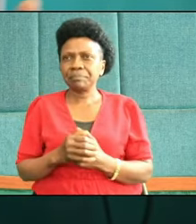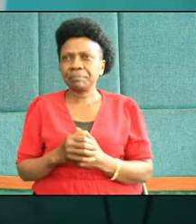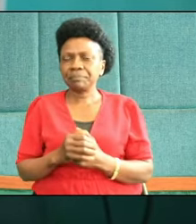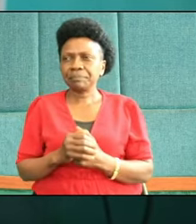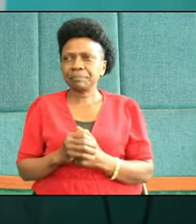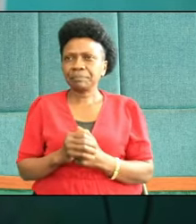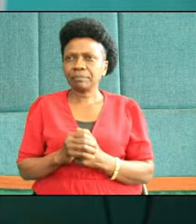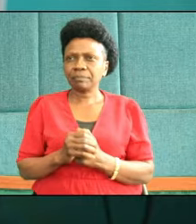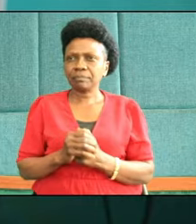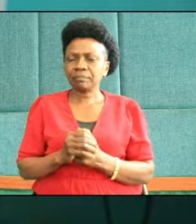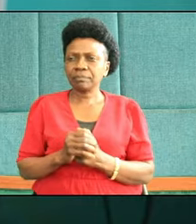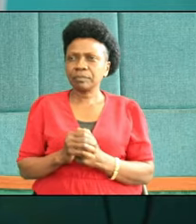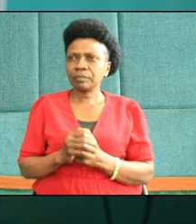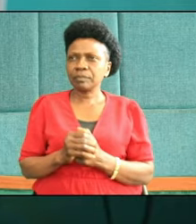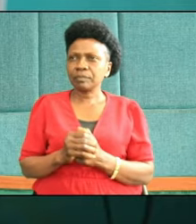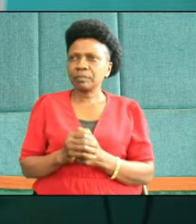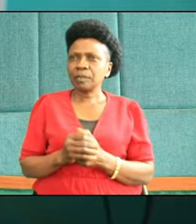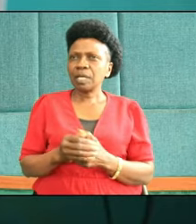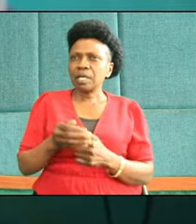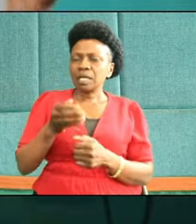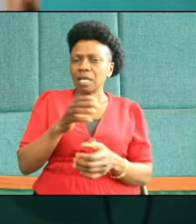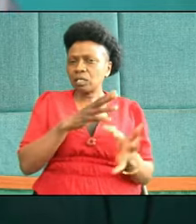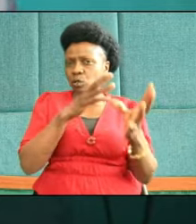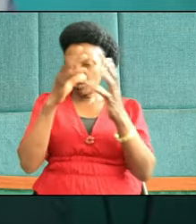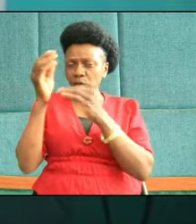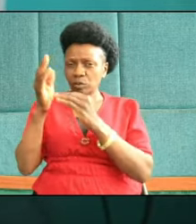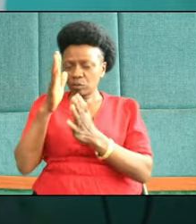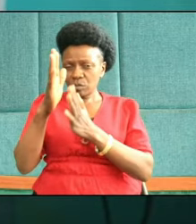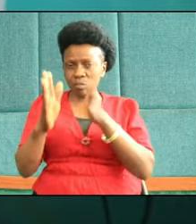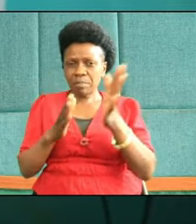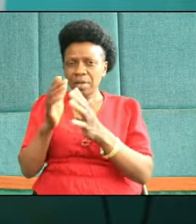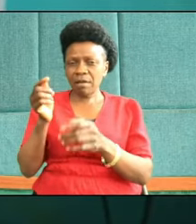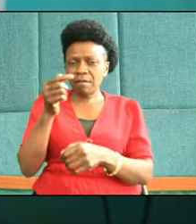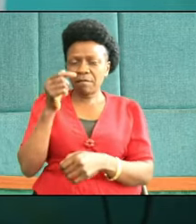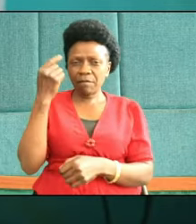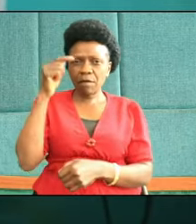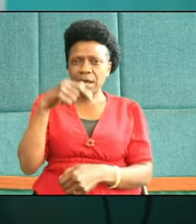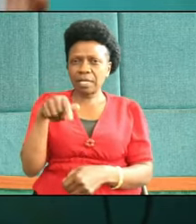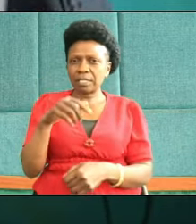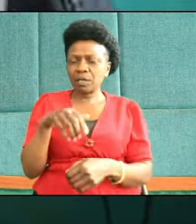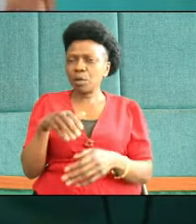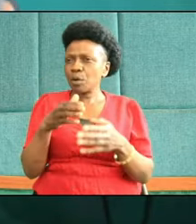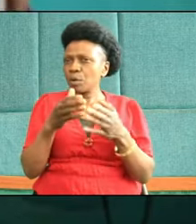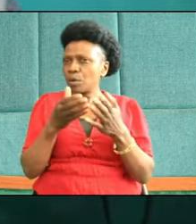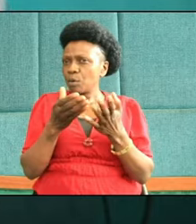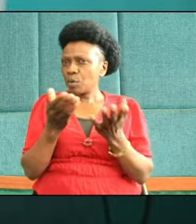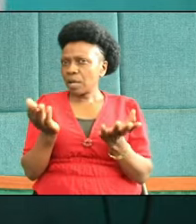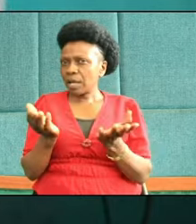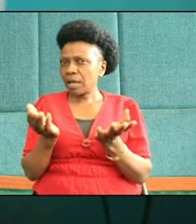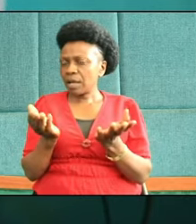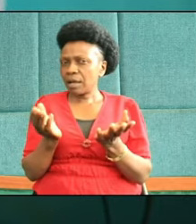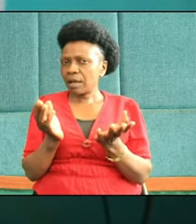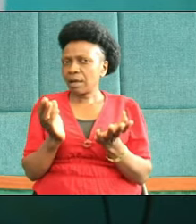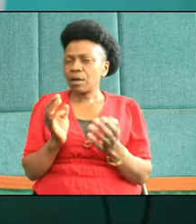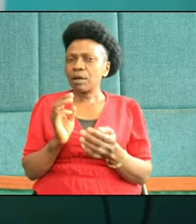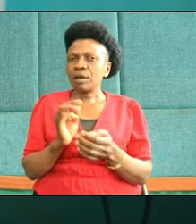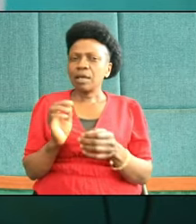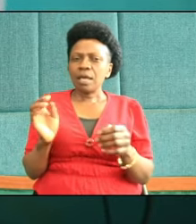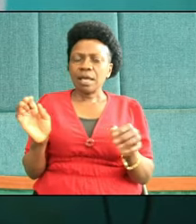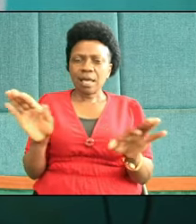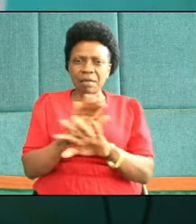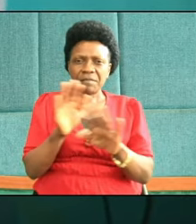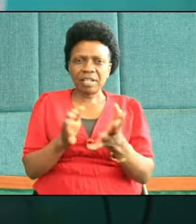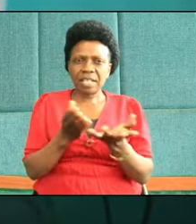highest moments of our lives. Whether we have food, we don't have food in our homes. Whether we have water, we don't have water in the homes. But